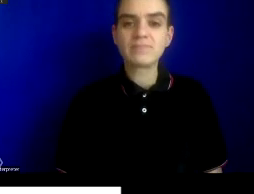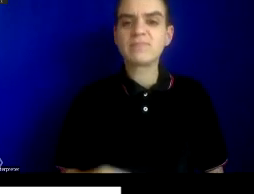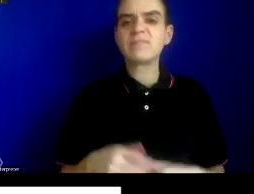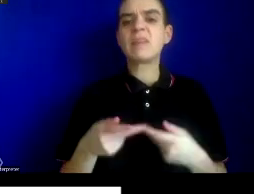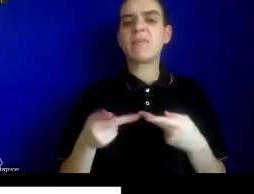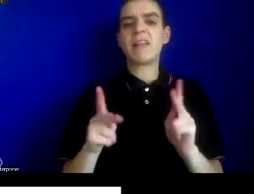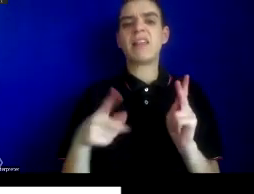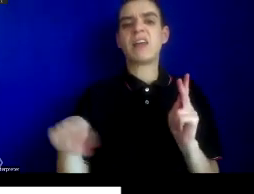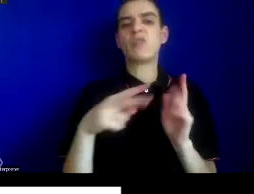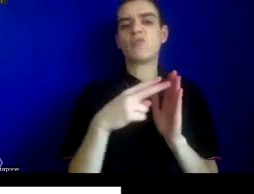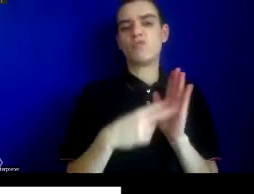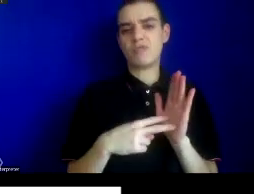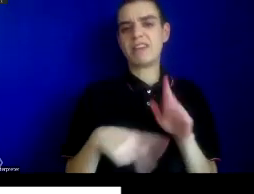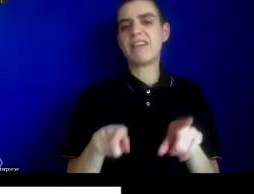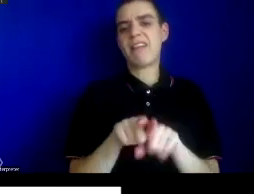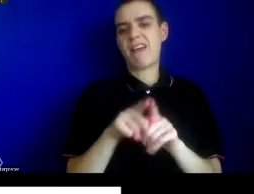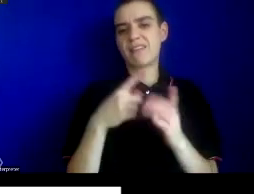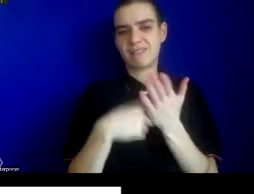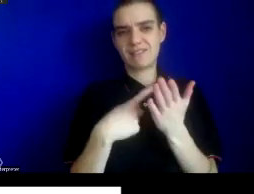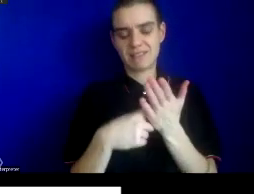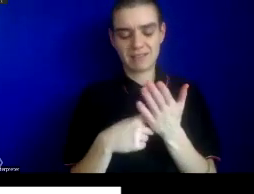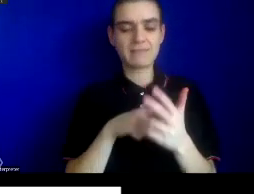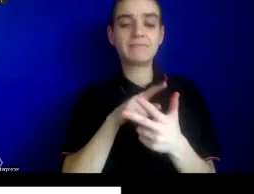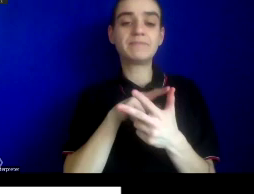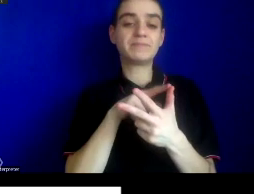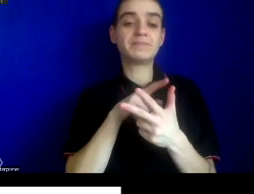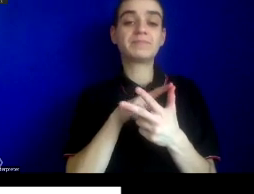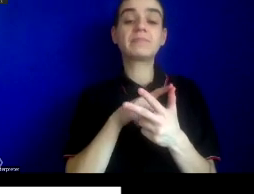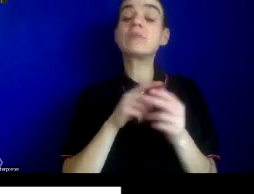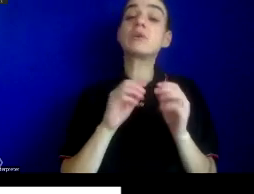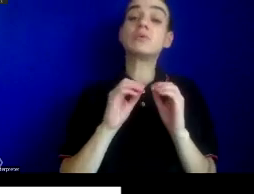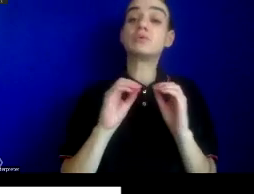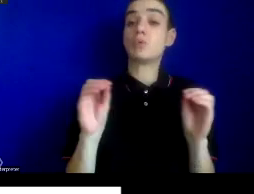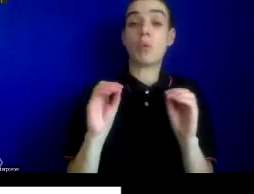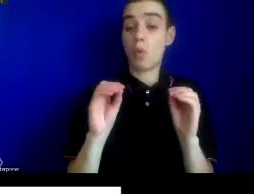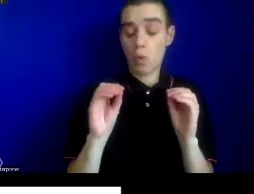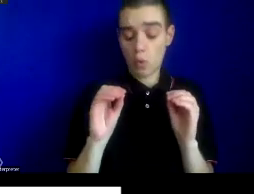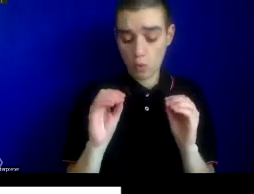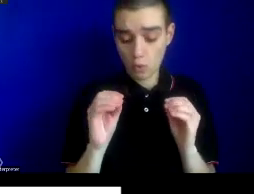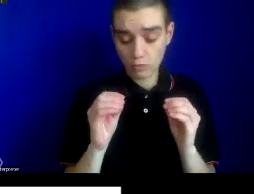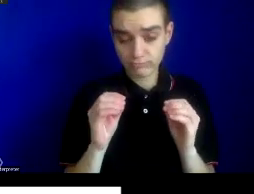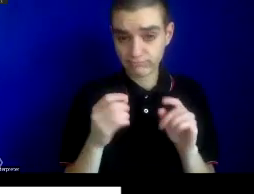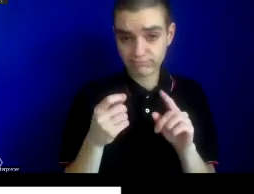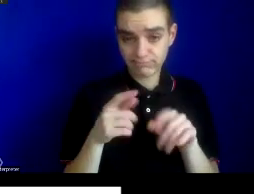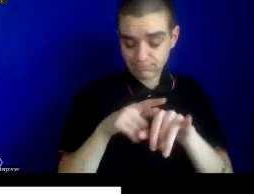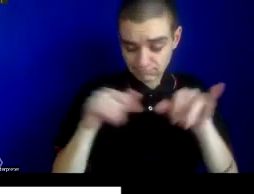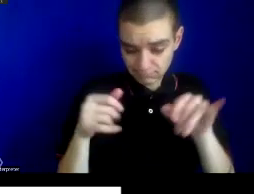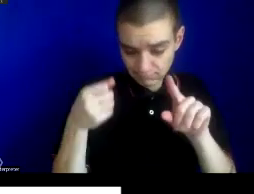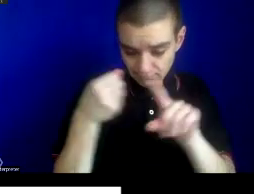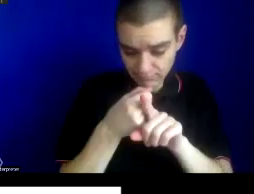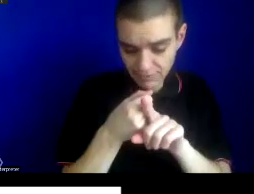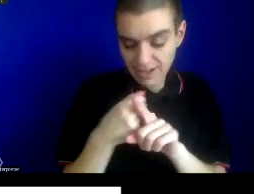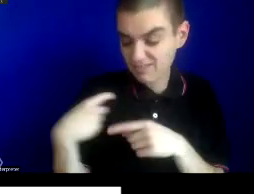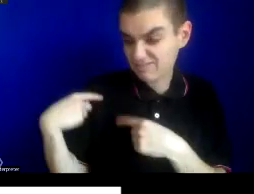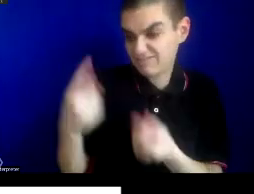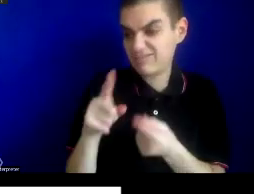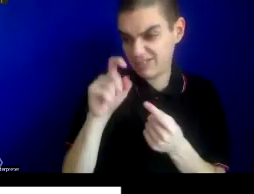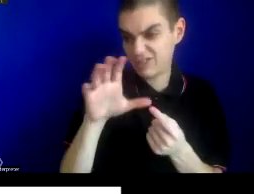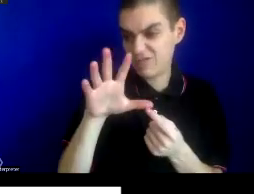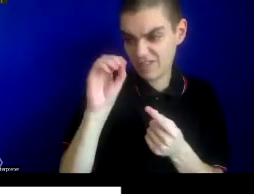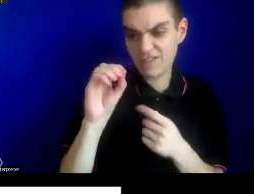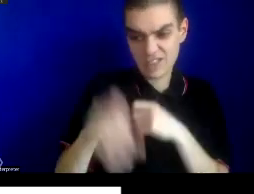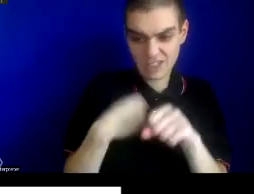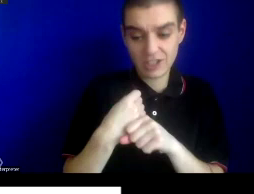as I discuss them. It's no coincidence that in the 150 year history of internationally coordinated infectious disease control, we can